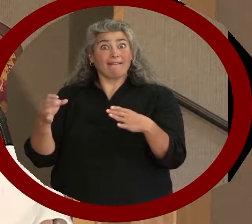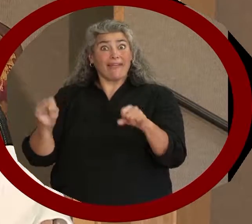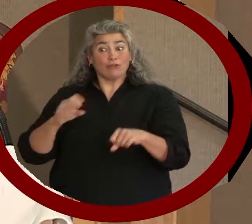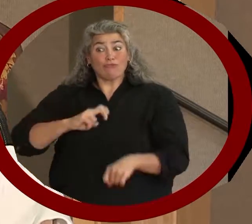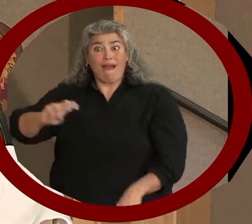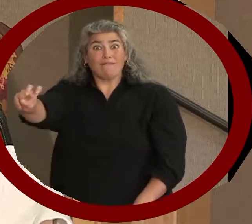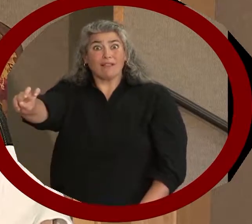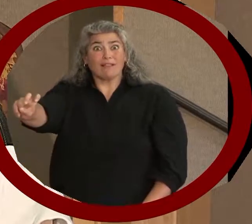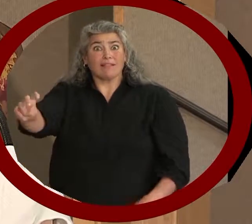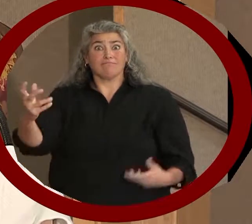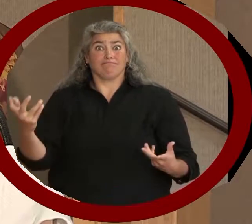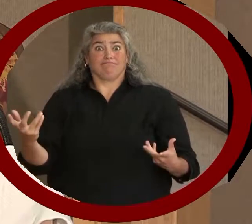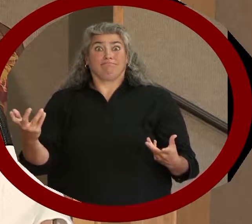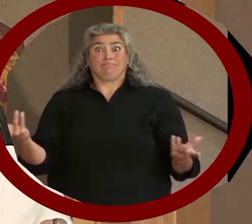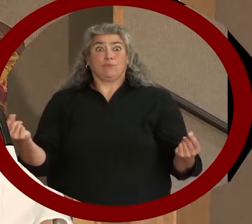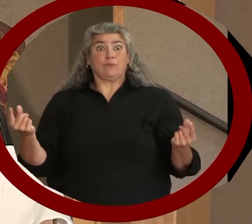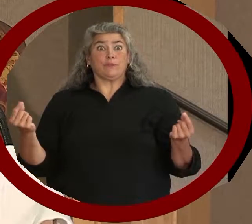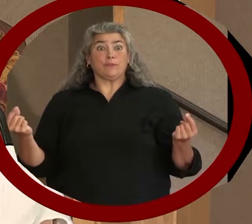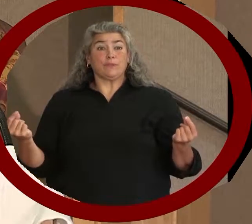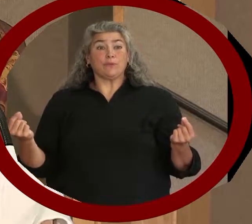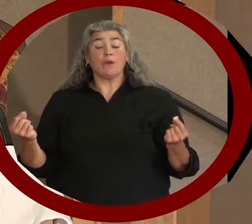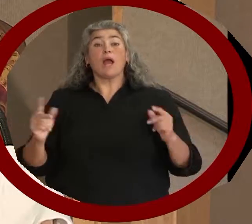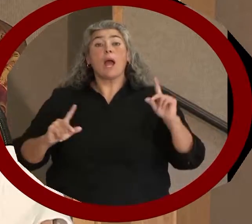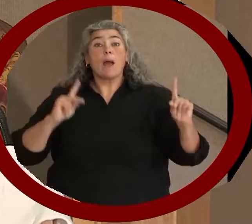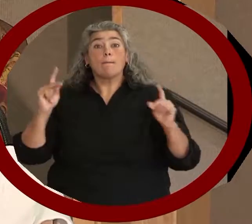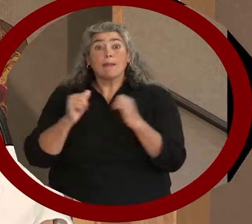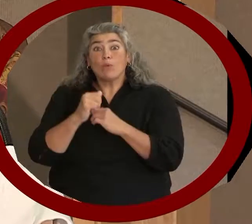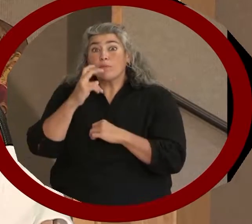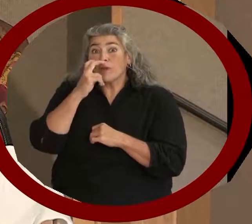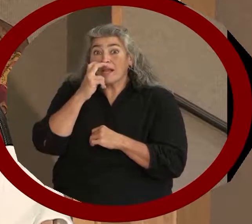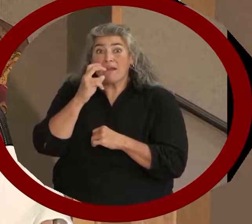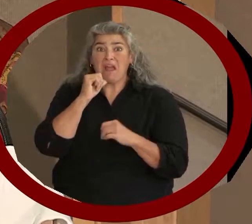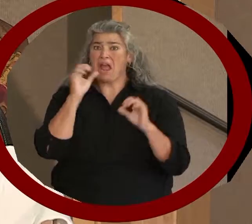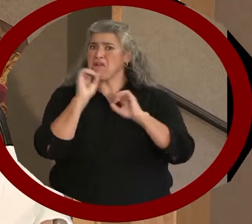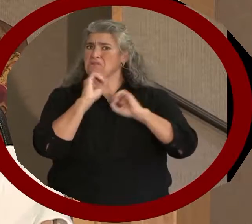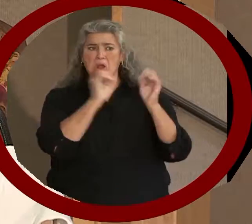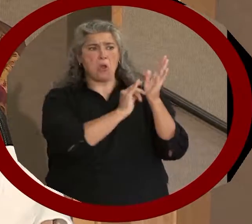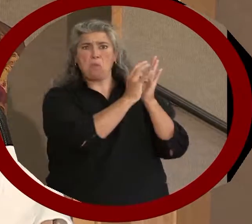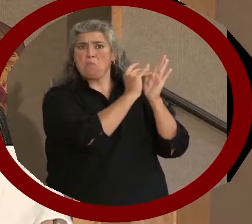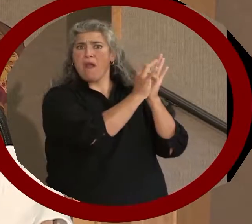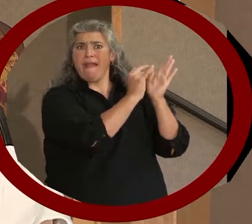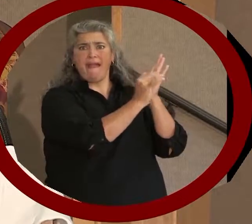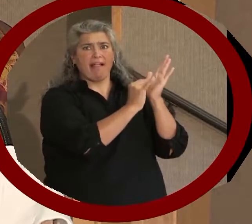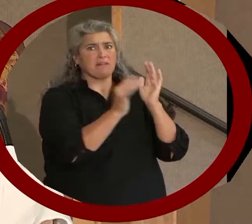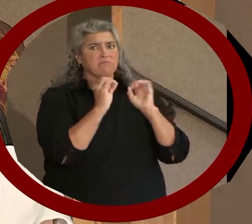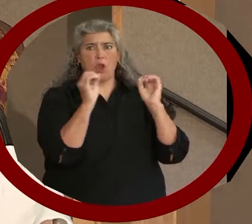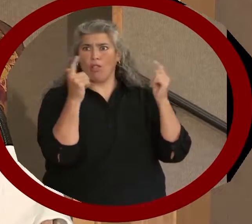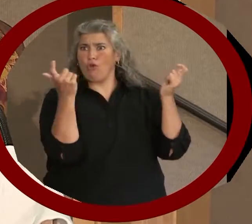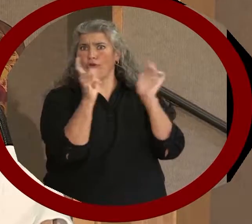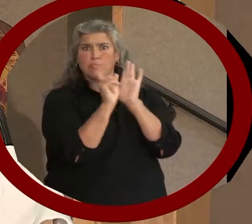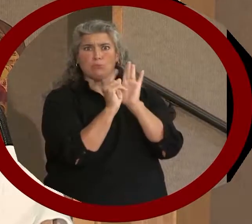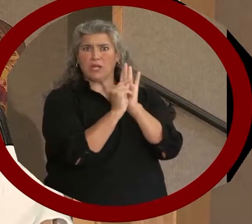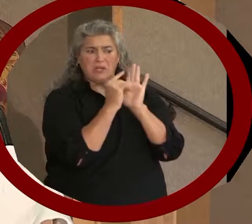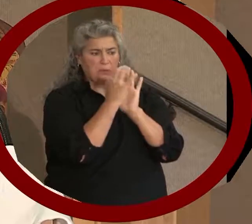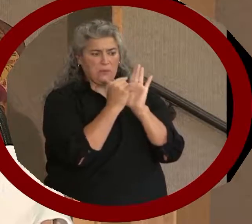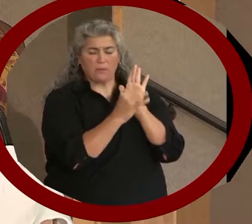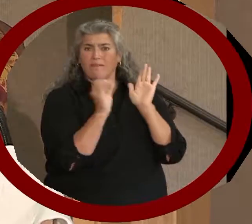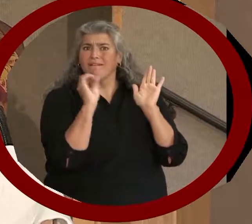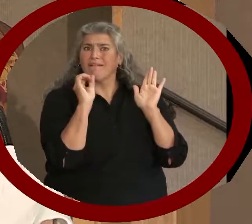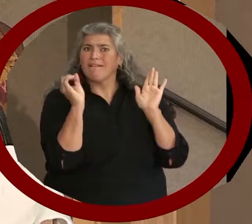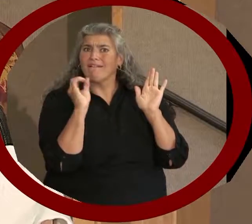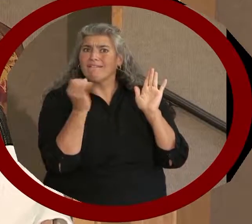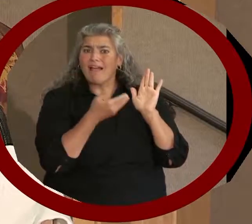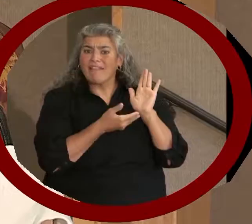People with vision loss didn't have braille or large print materials when they went to receive